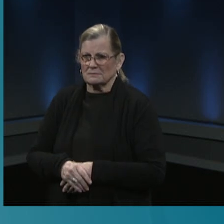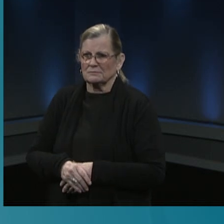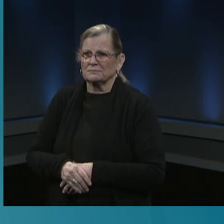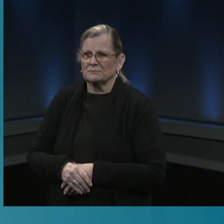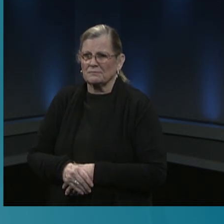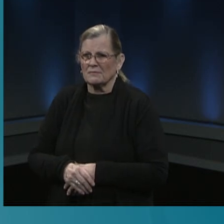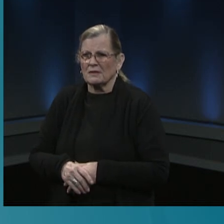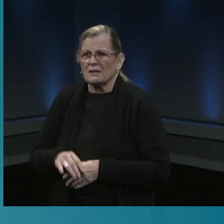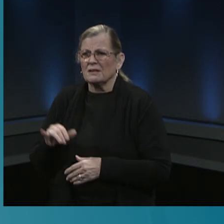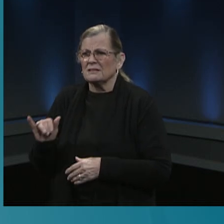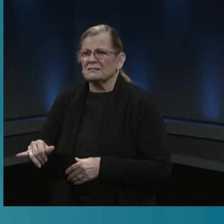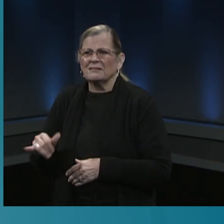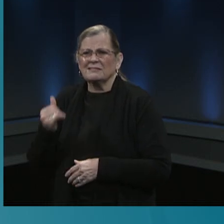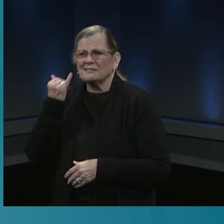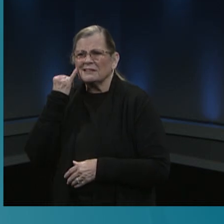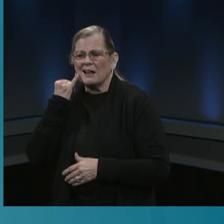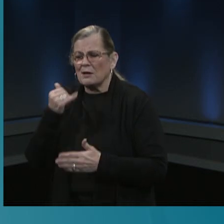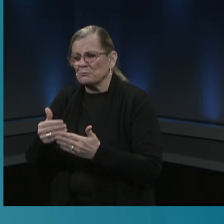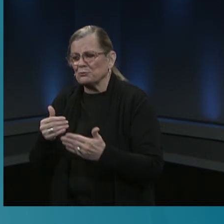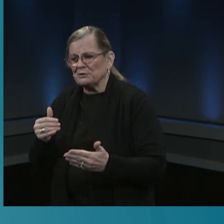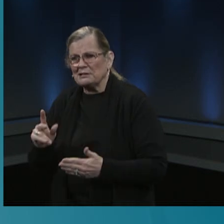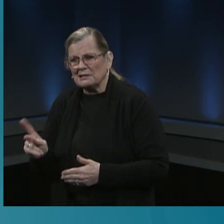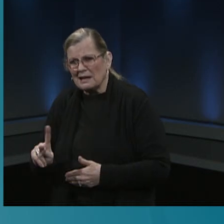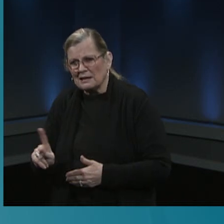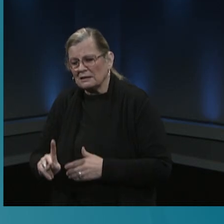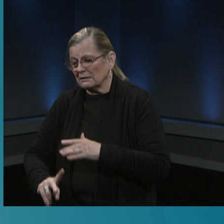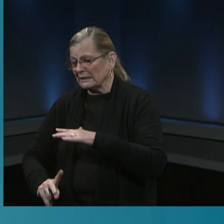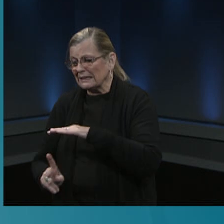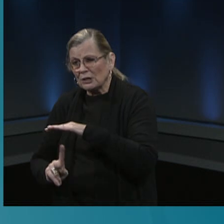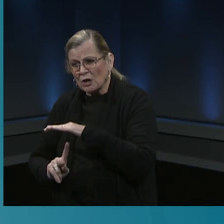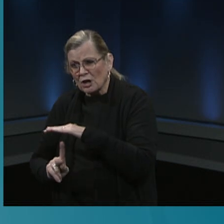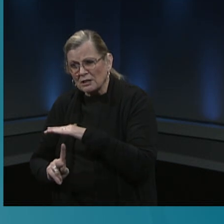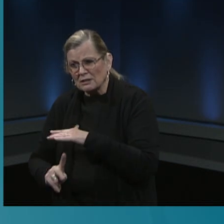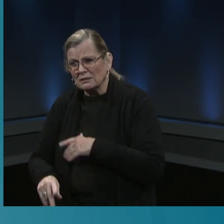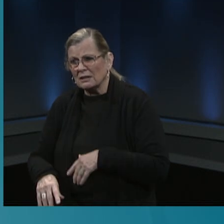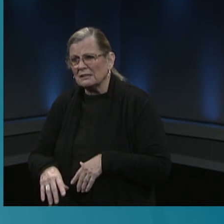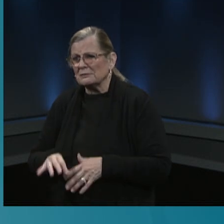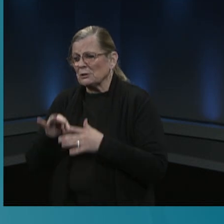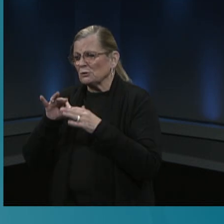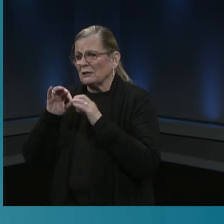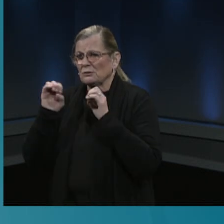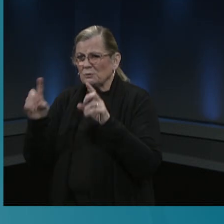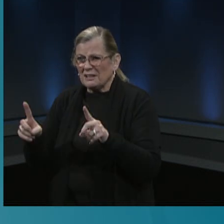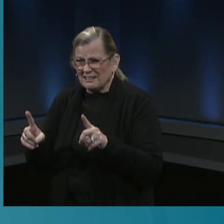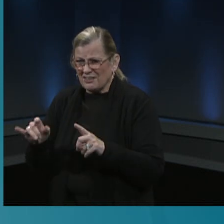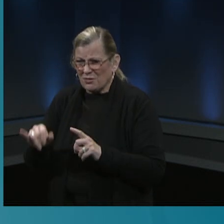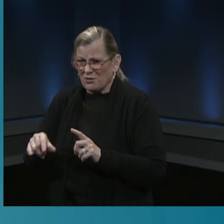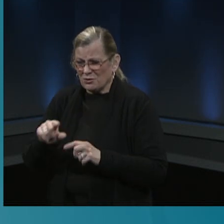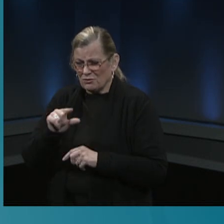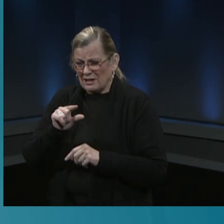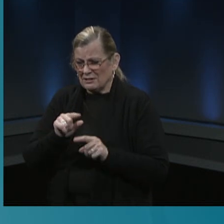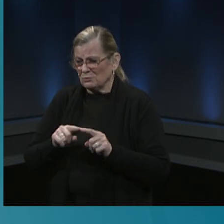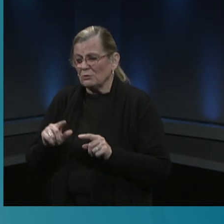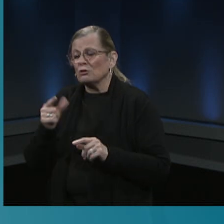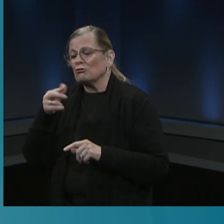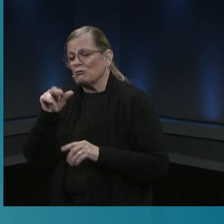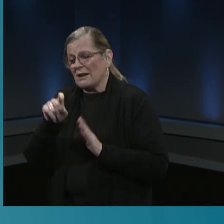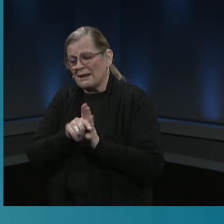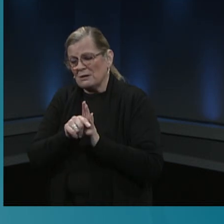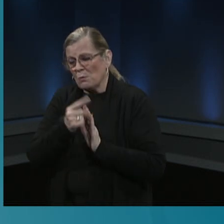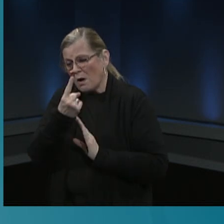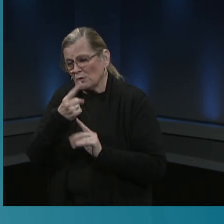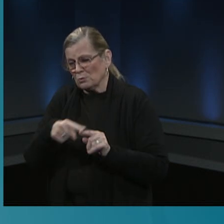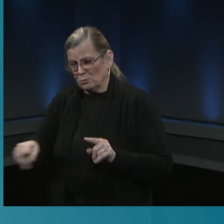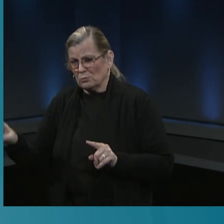things like pre-k kindergarten or special education kids and grades one and two i believe